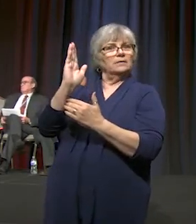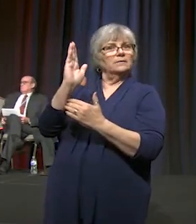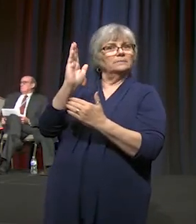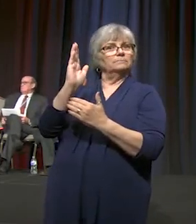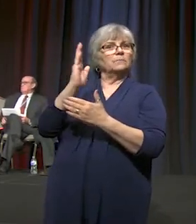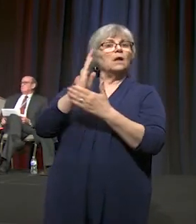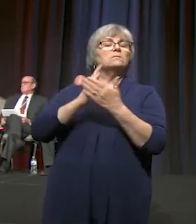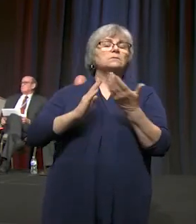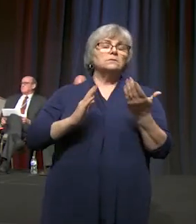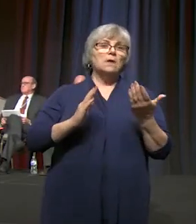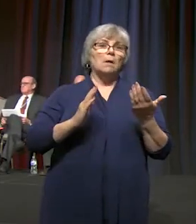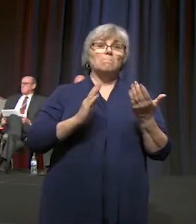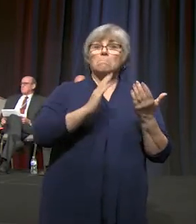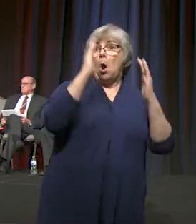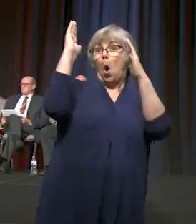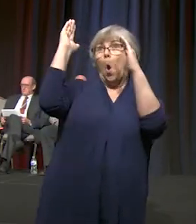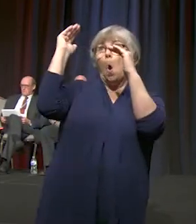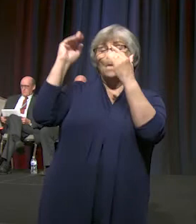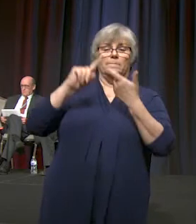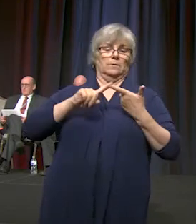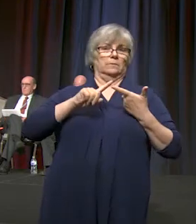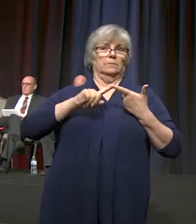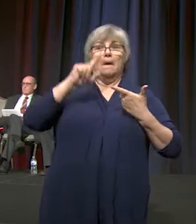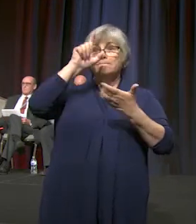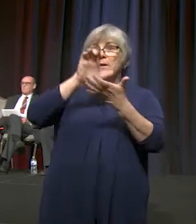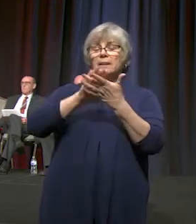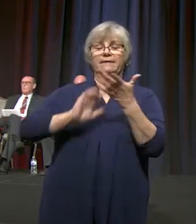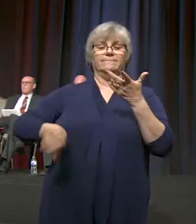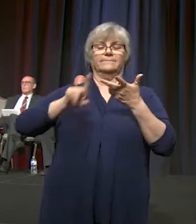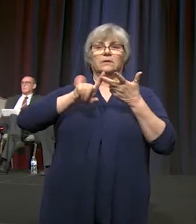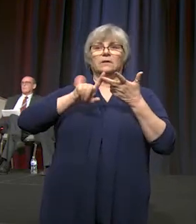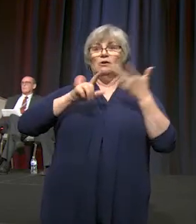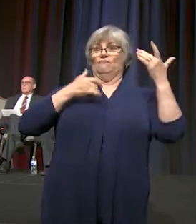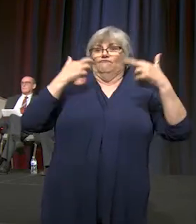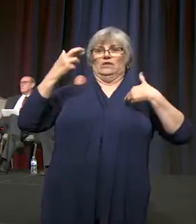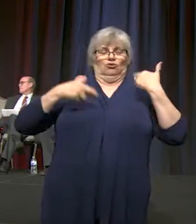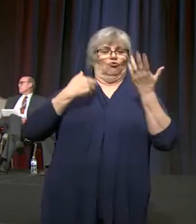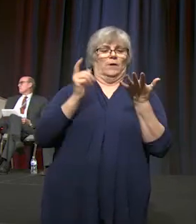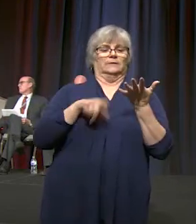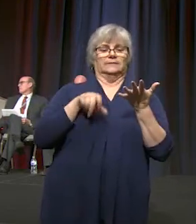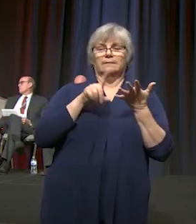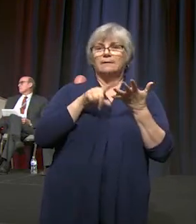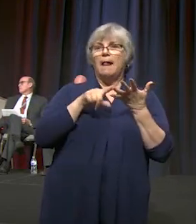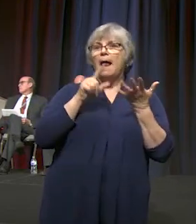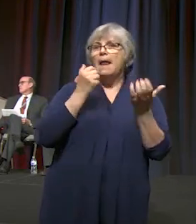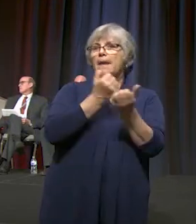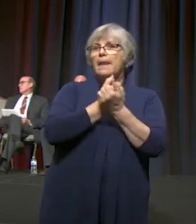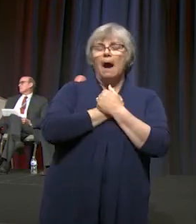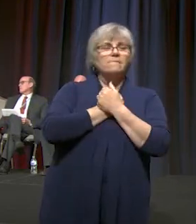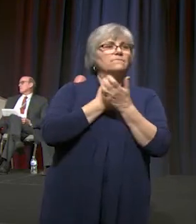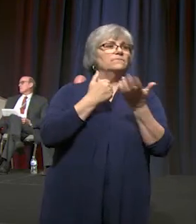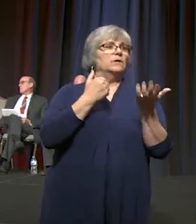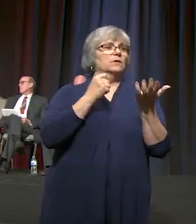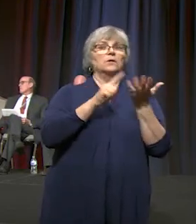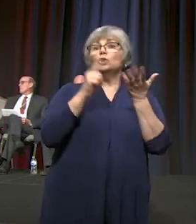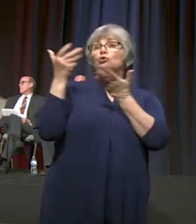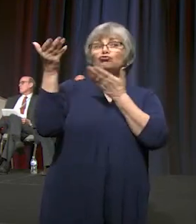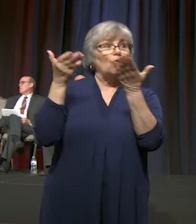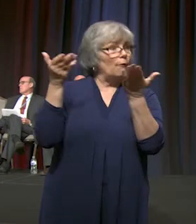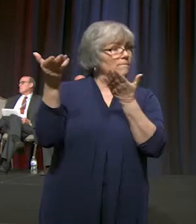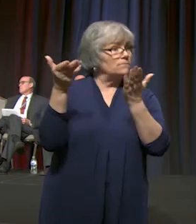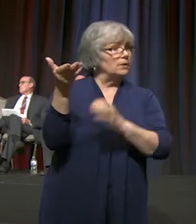these could be hope, belief, rejoice, love, serve.